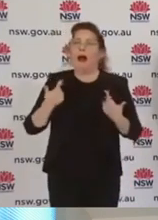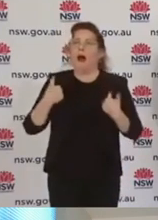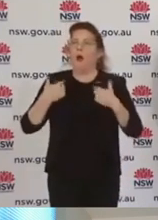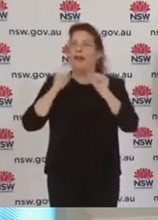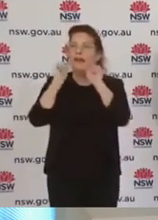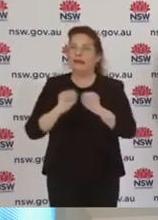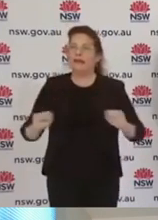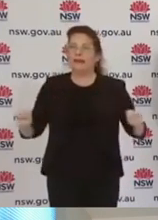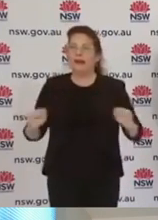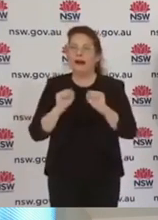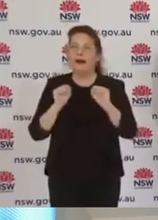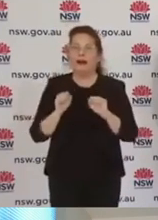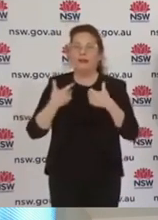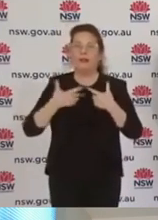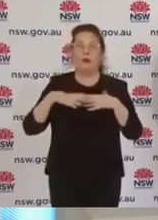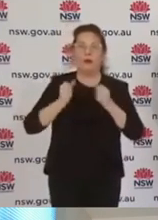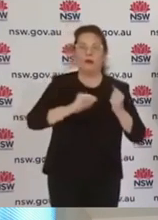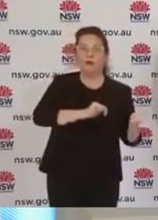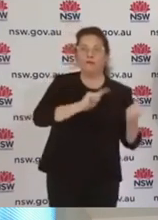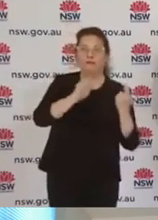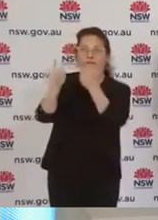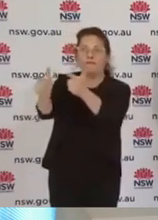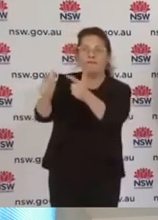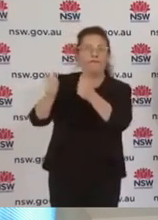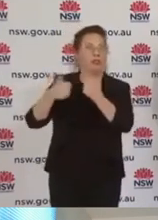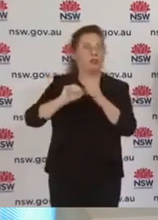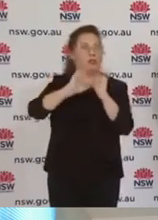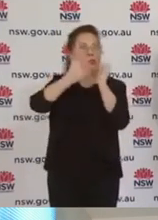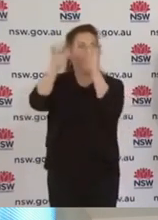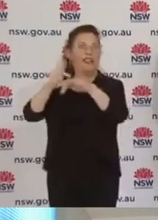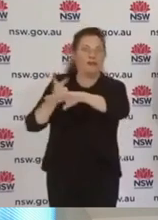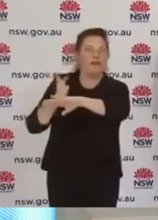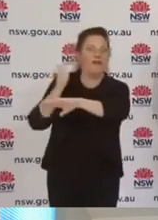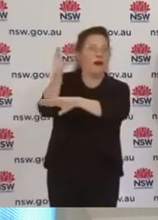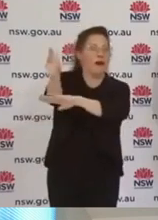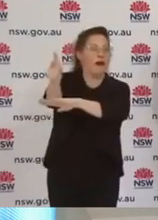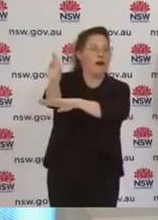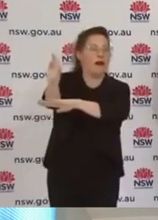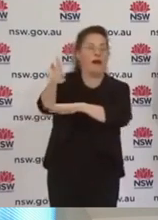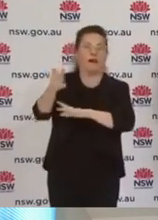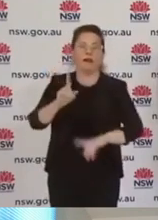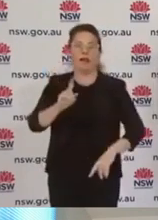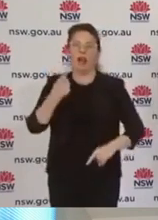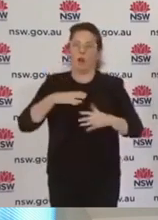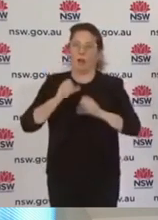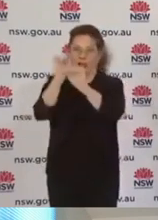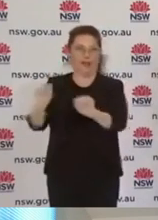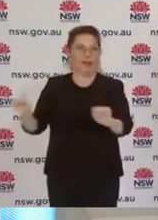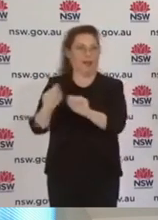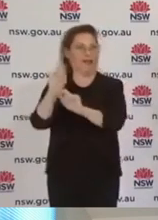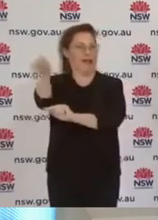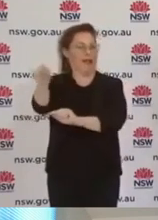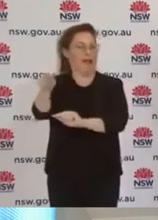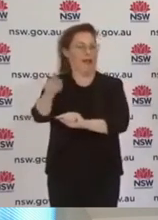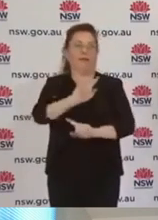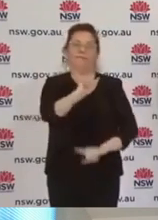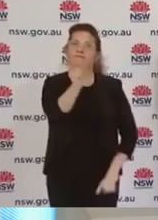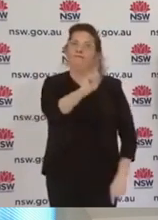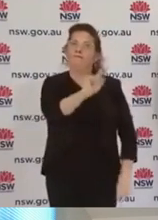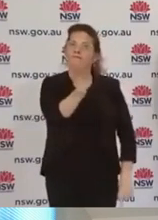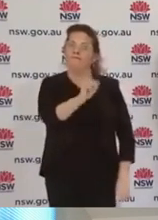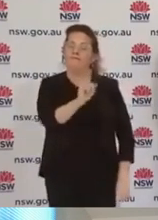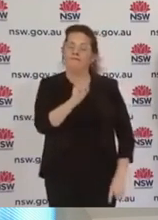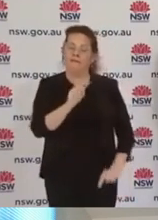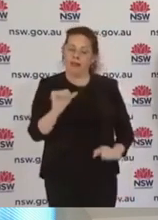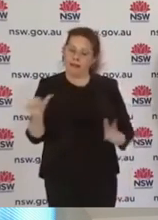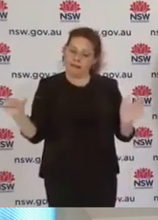but it's not. You've got a 5K limit now from your house in Greater Metro Sydney. We will be enforcing